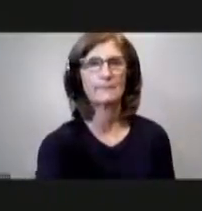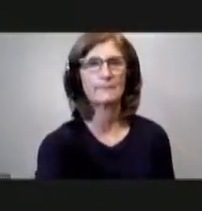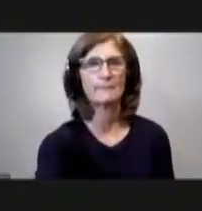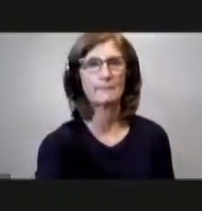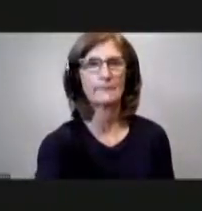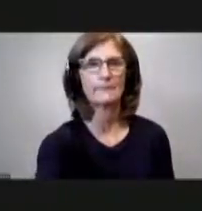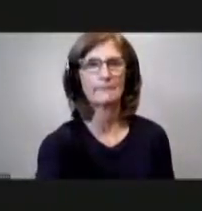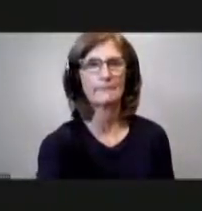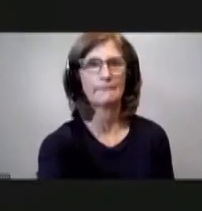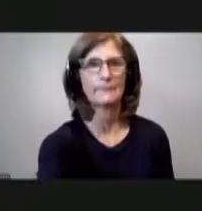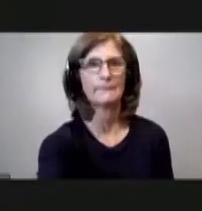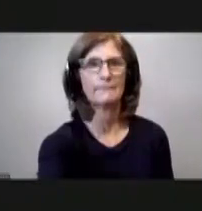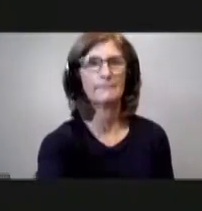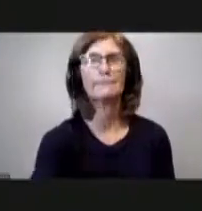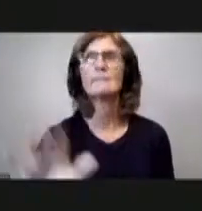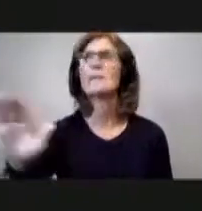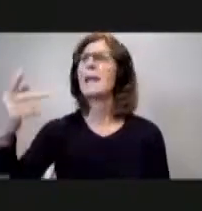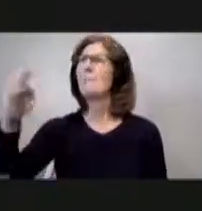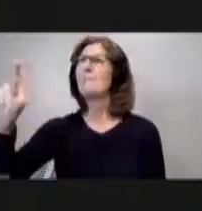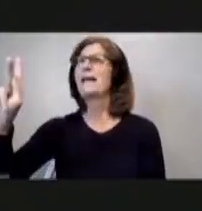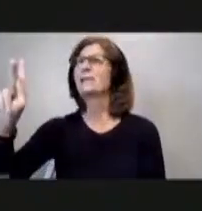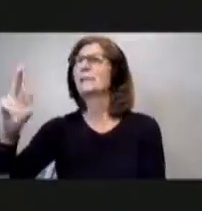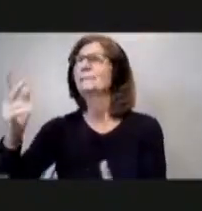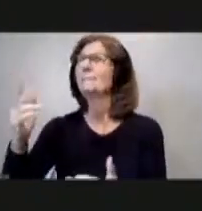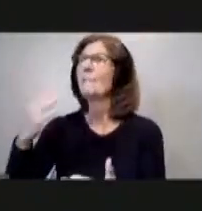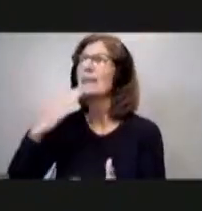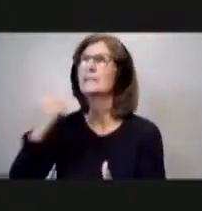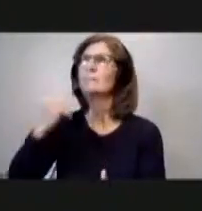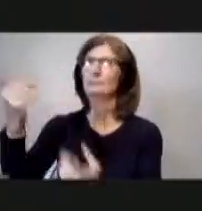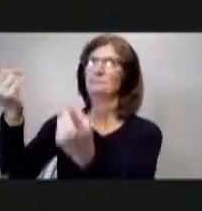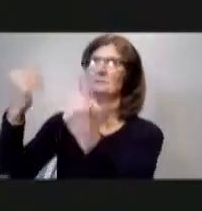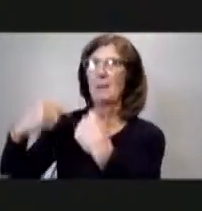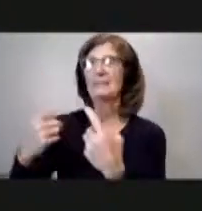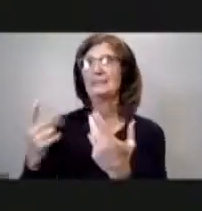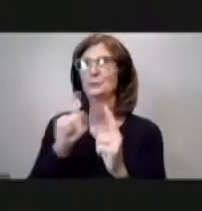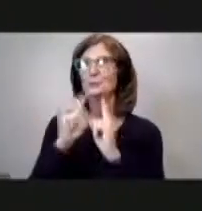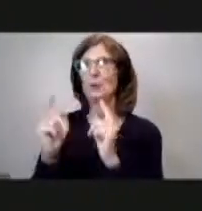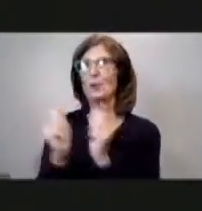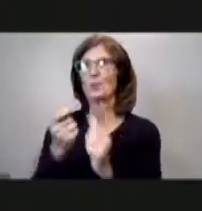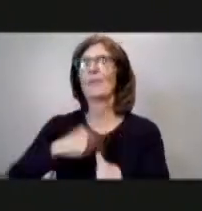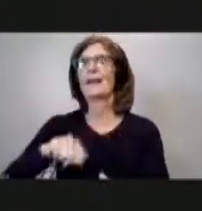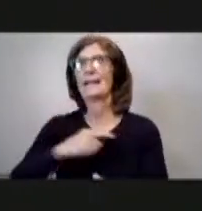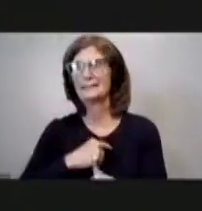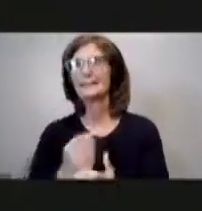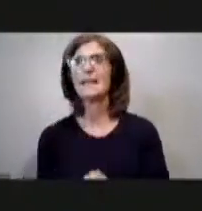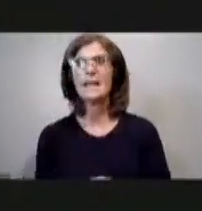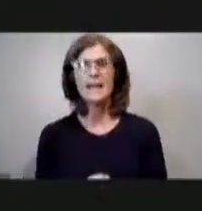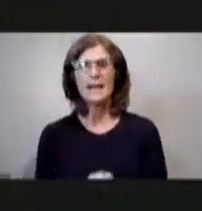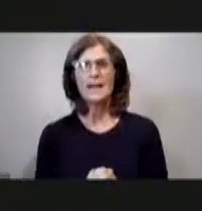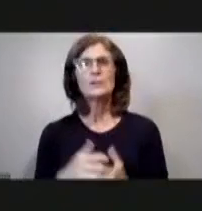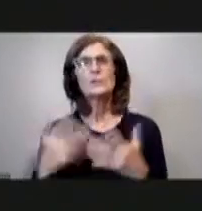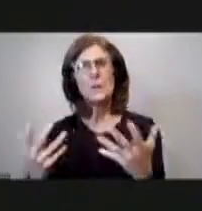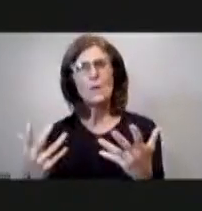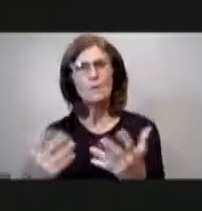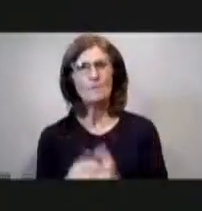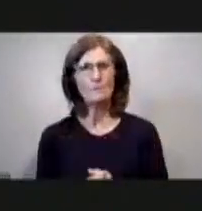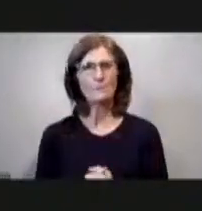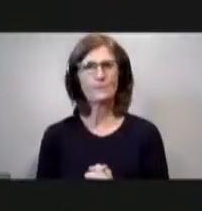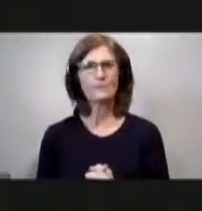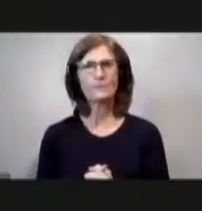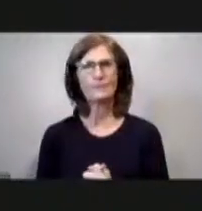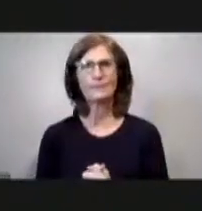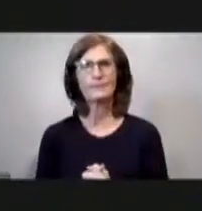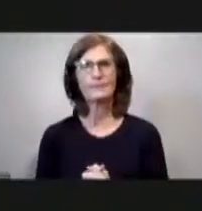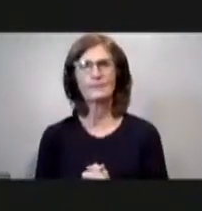it going thanks for slowing down yeah the process here so the uh the original